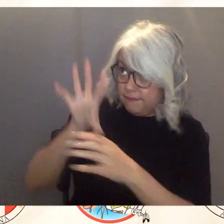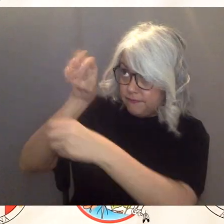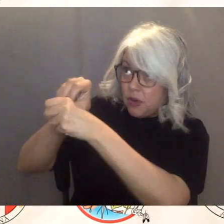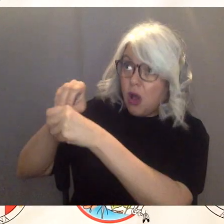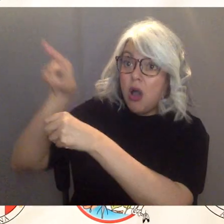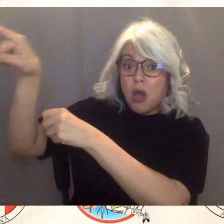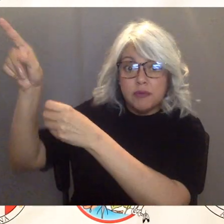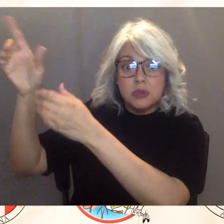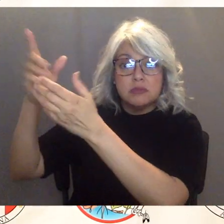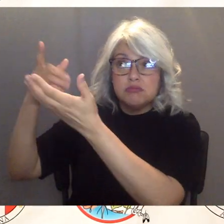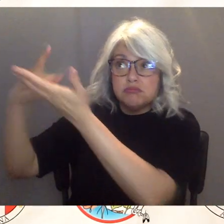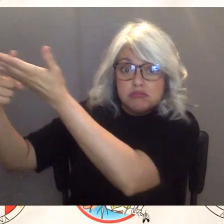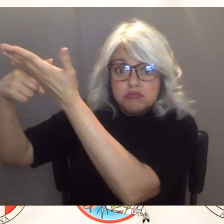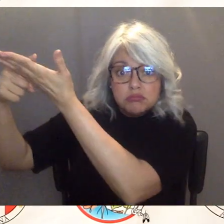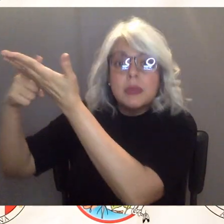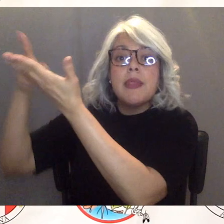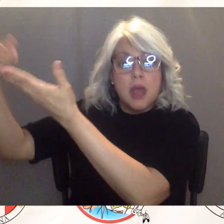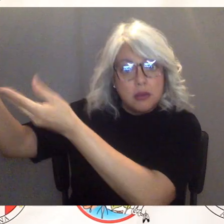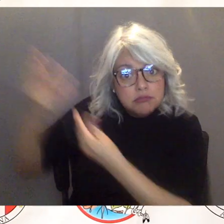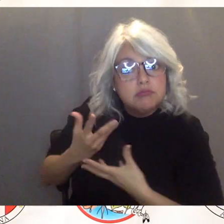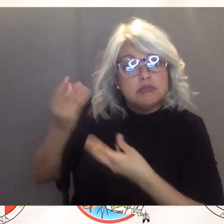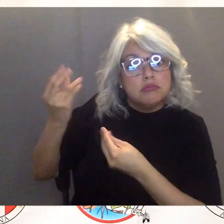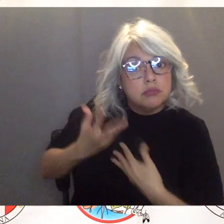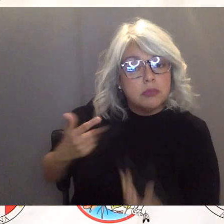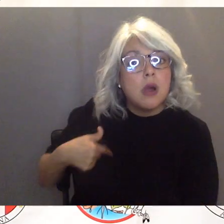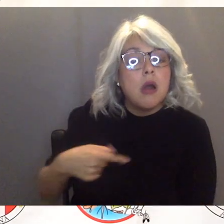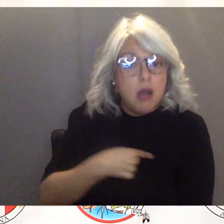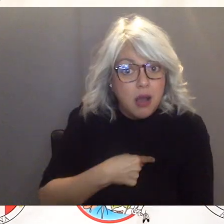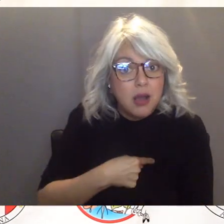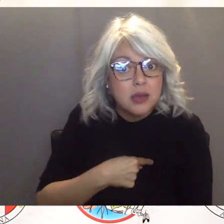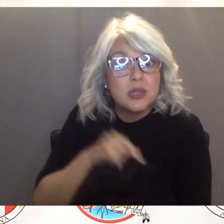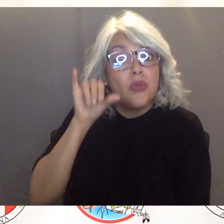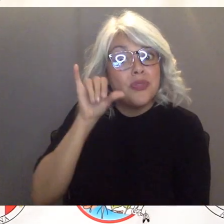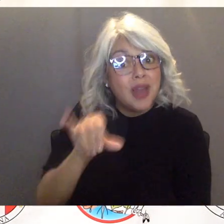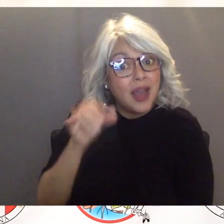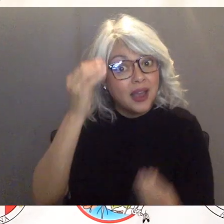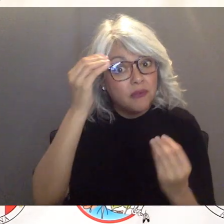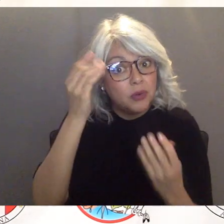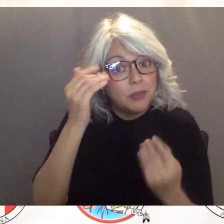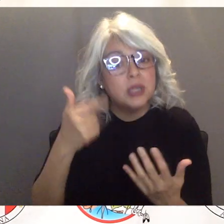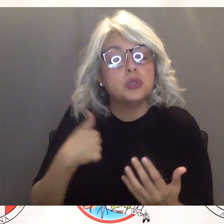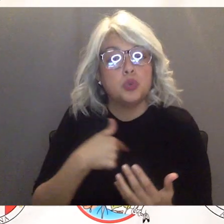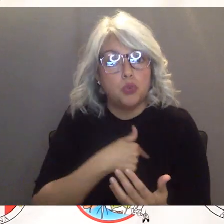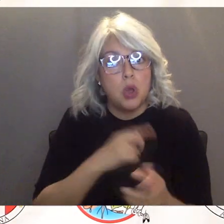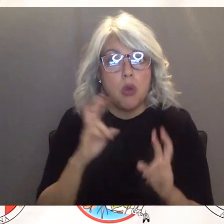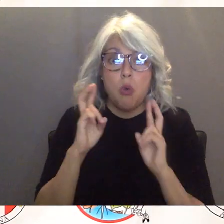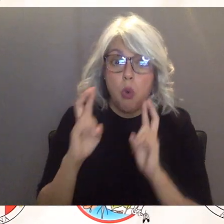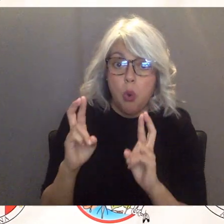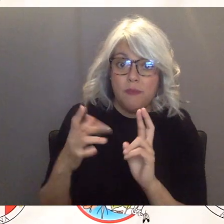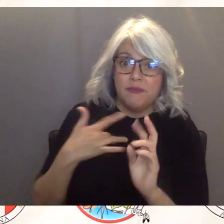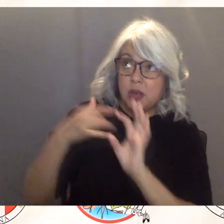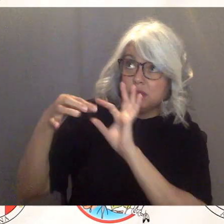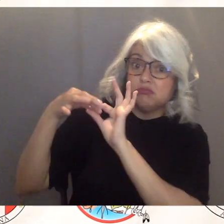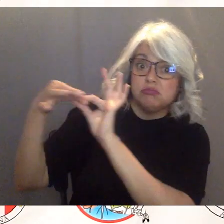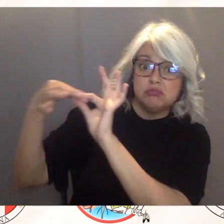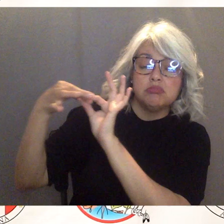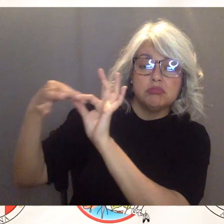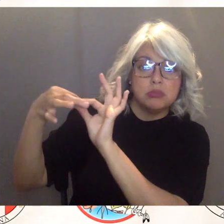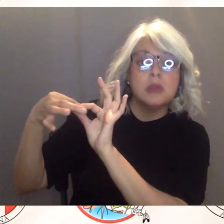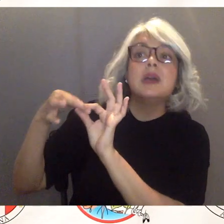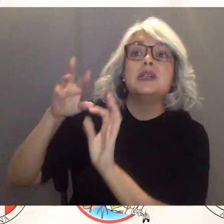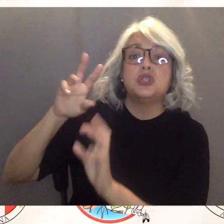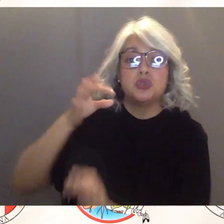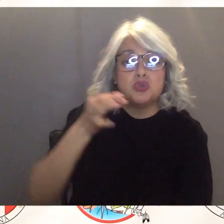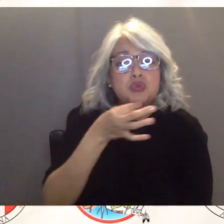information important information that hopefully we can you know have that second allotment of the